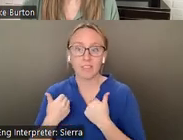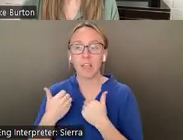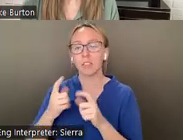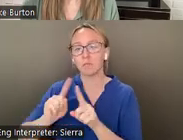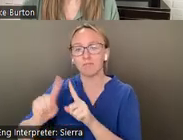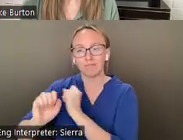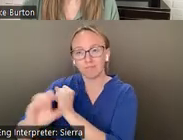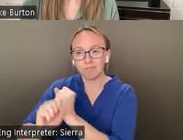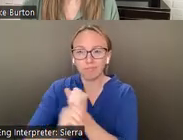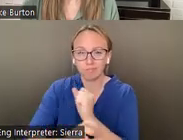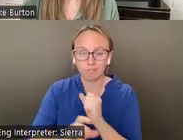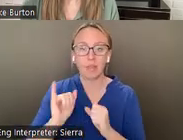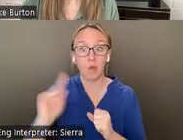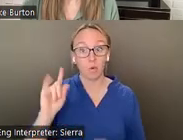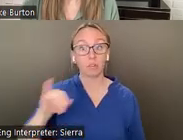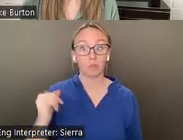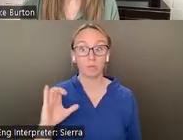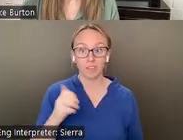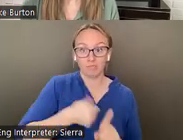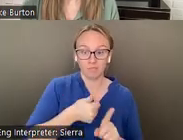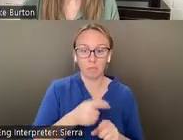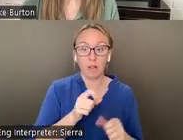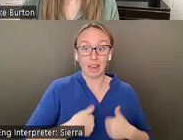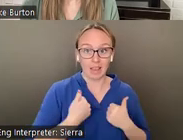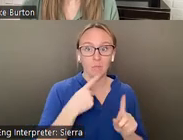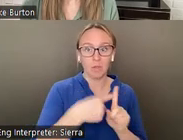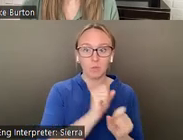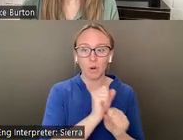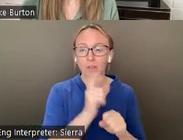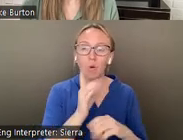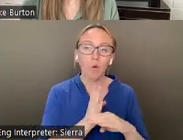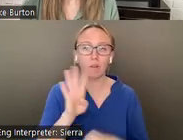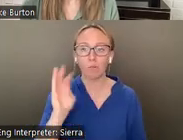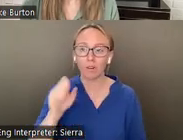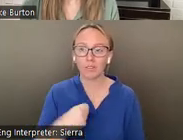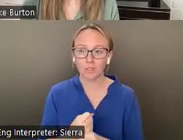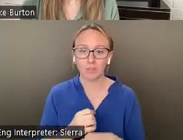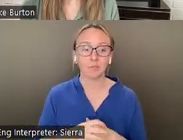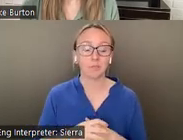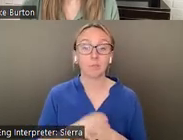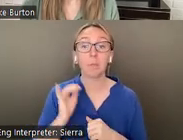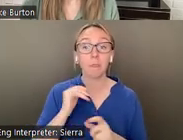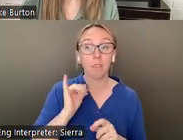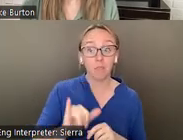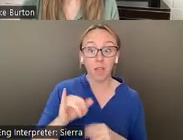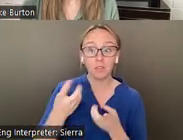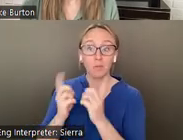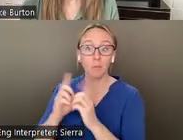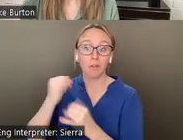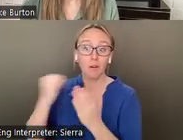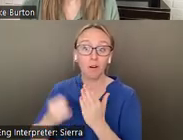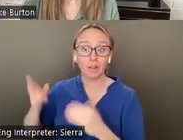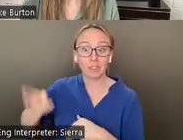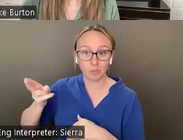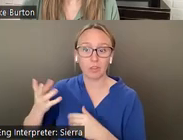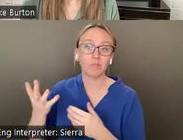Castle lived and worked for over four decades. In addition to cultural sites, the Department of Arts and History offers many other services and programs